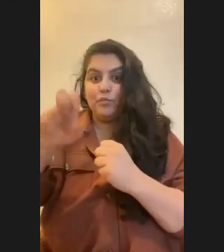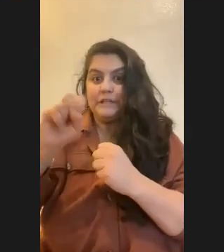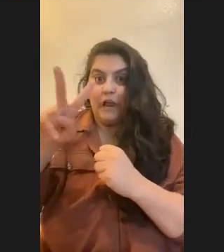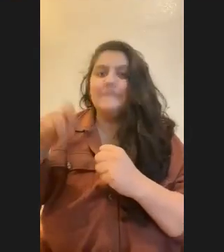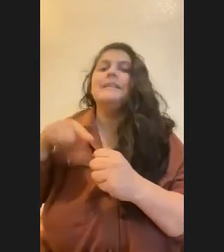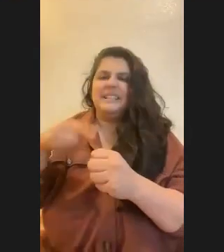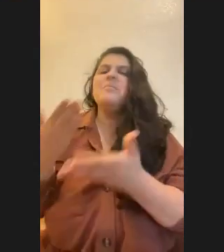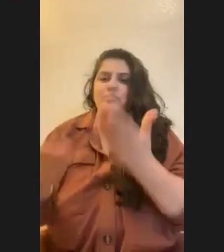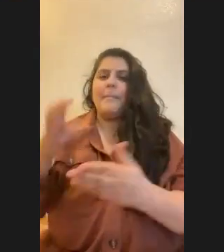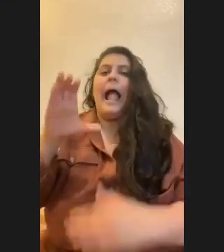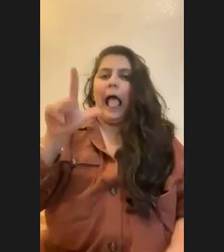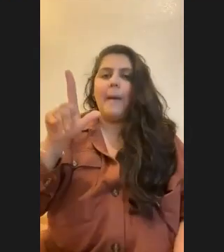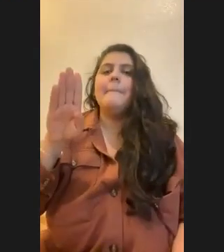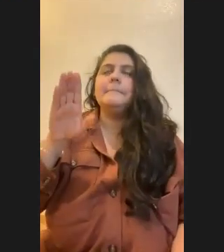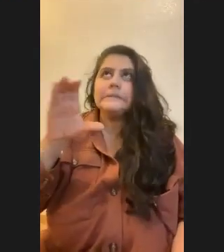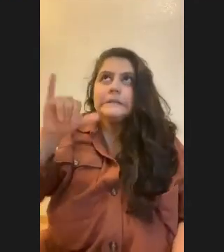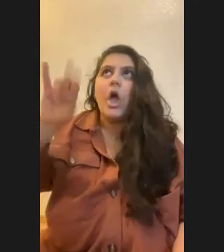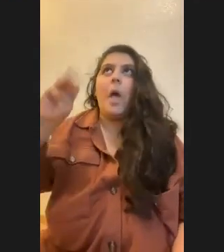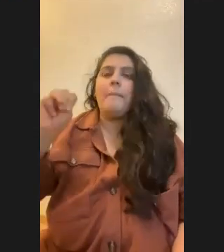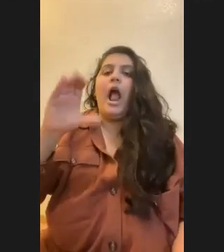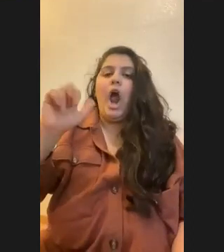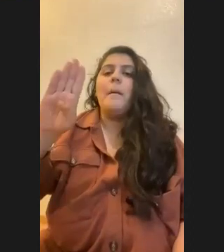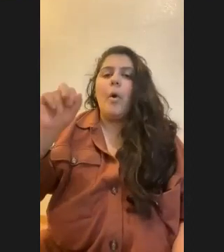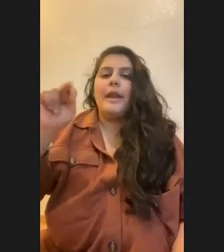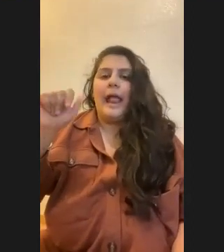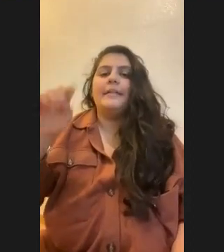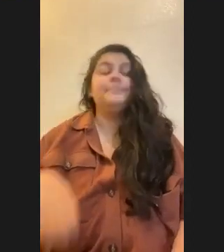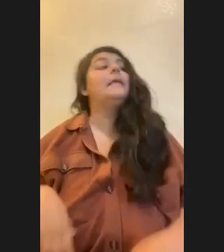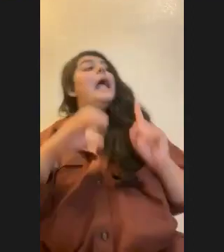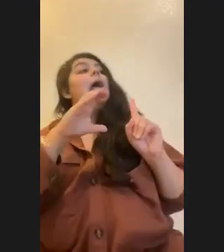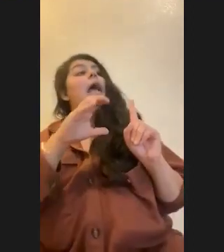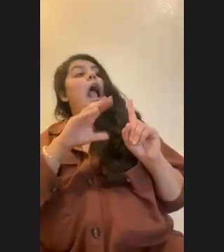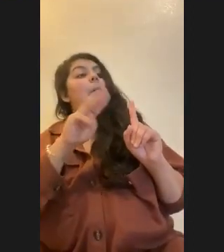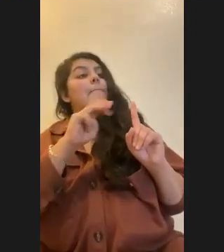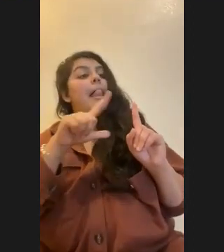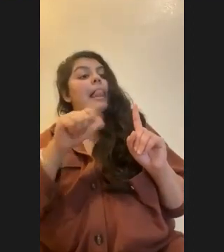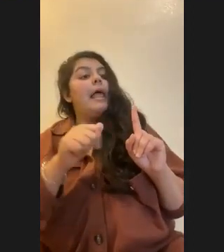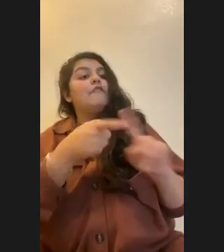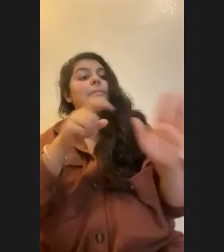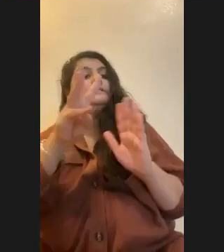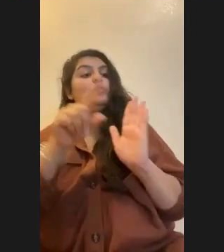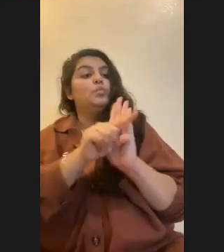All right. Uh, Carmelo and Savannah from sixth and fifth grade want to know, um, did you always want to be a scientist?